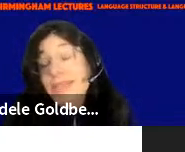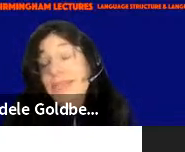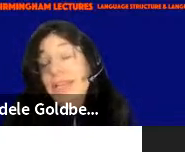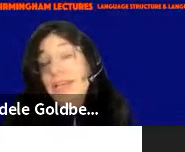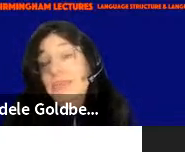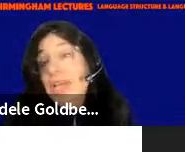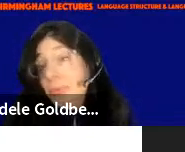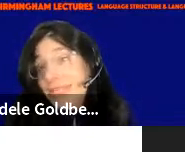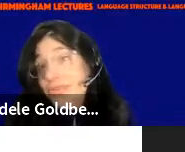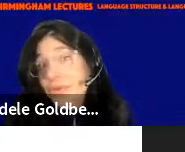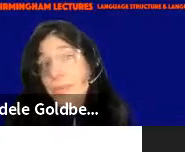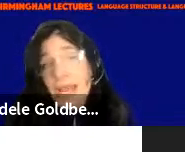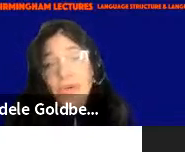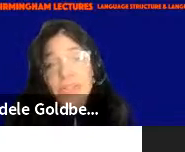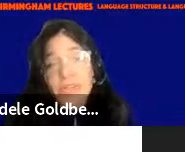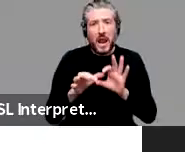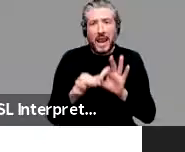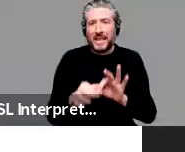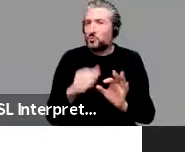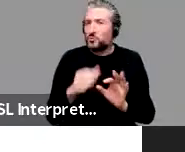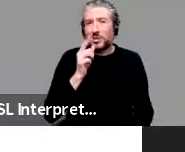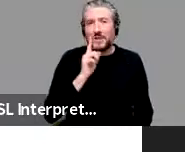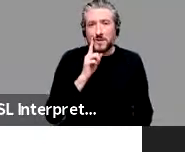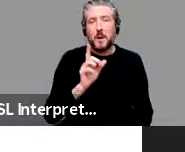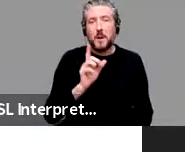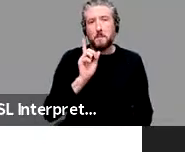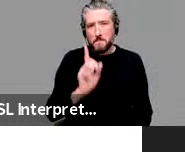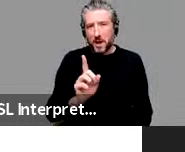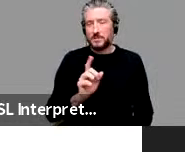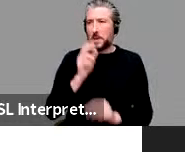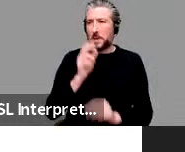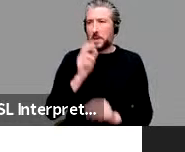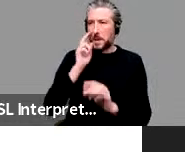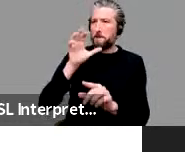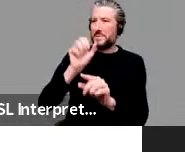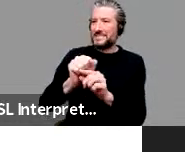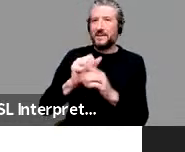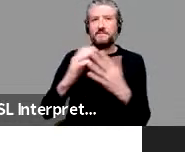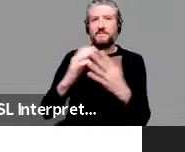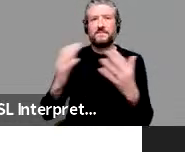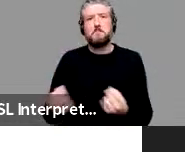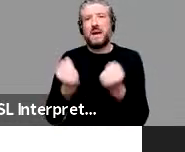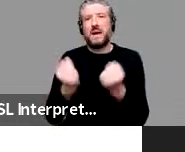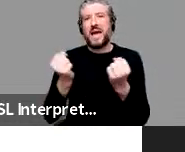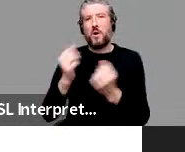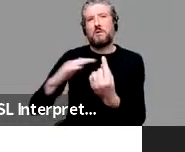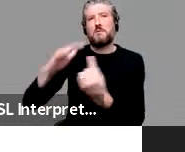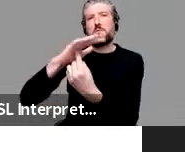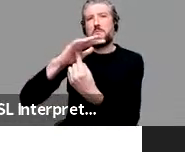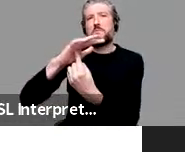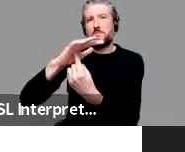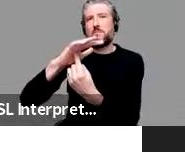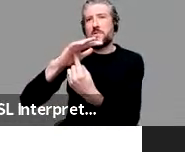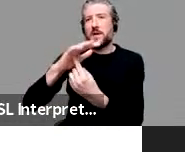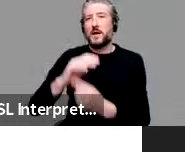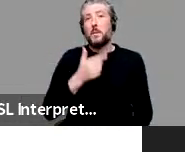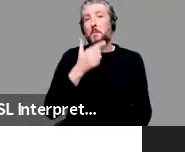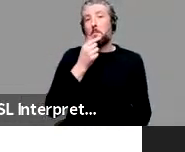perceived dominance or power. So they had people describe or people name